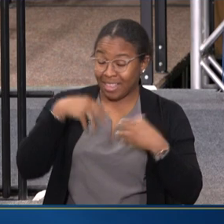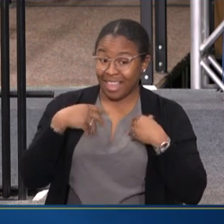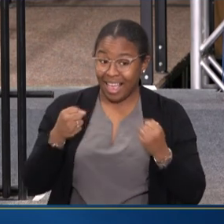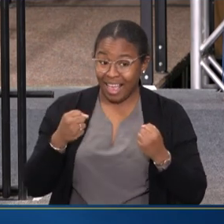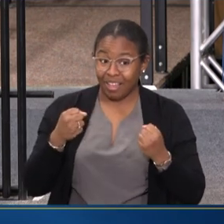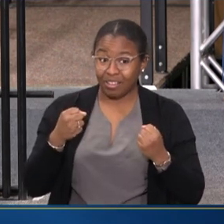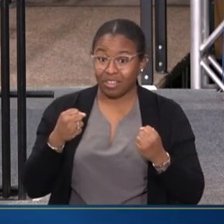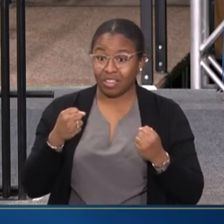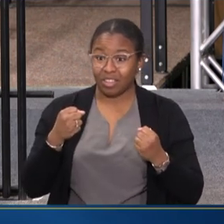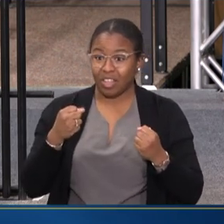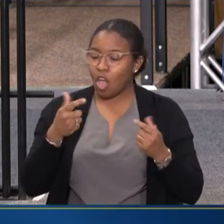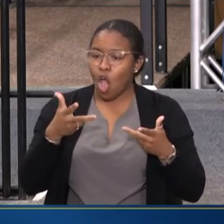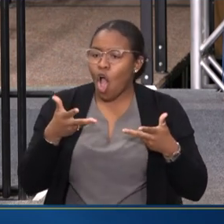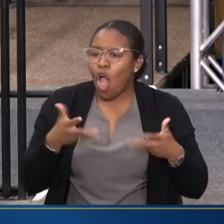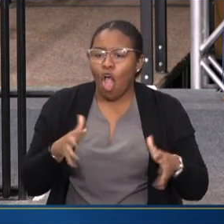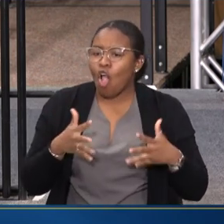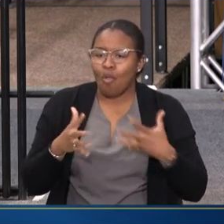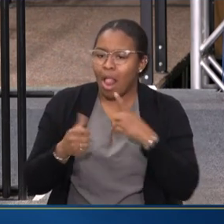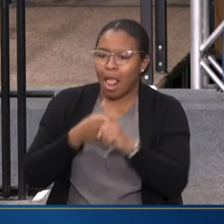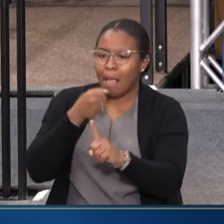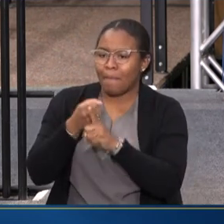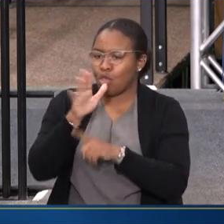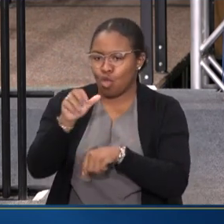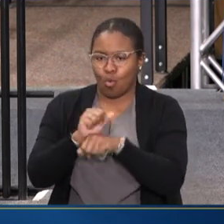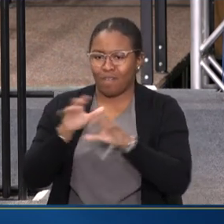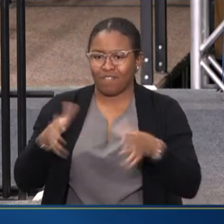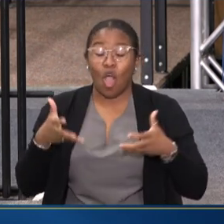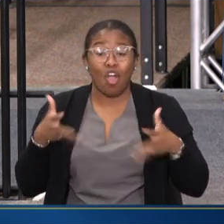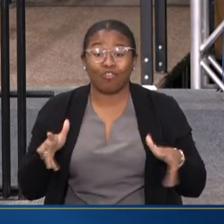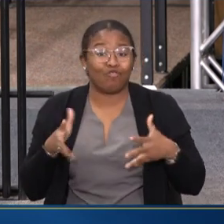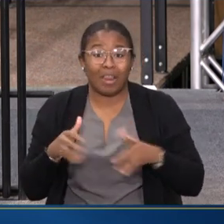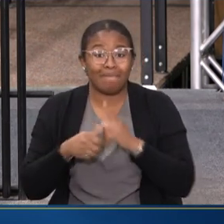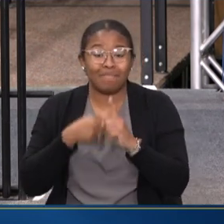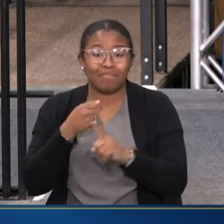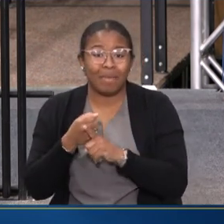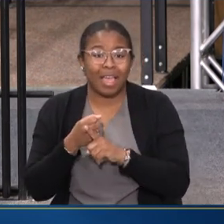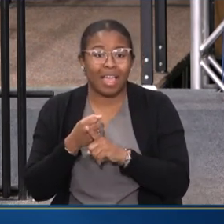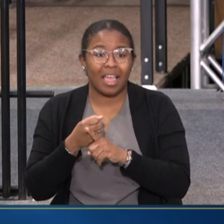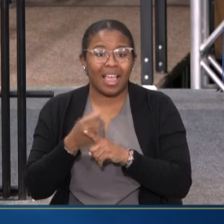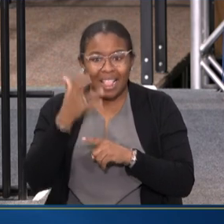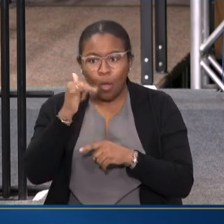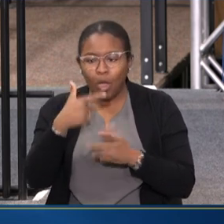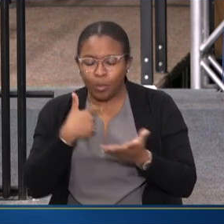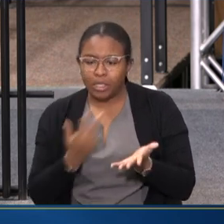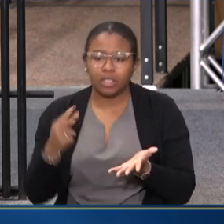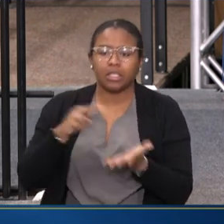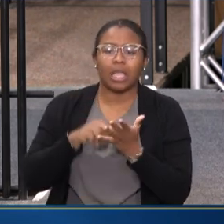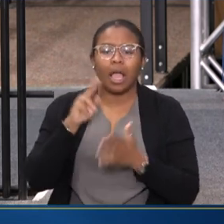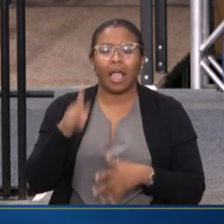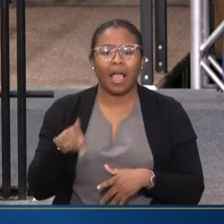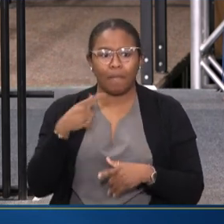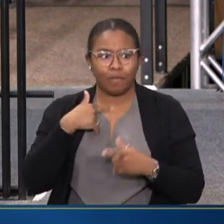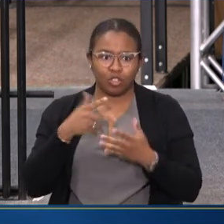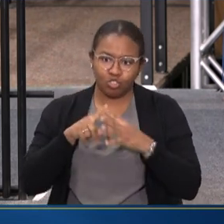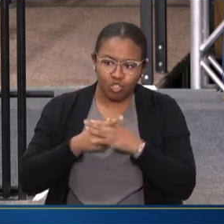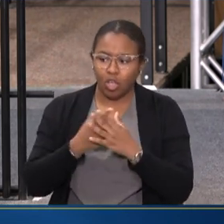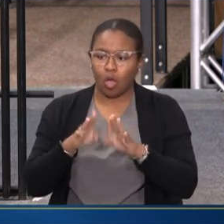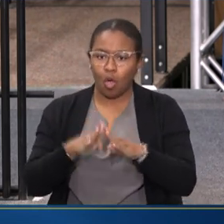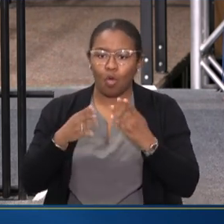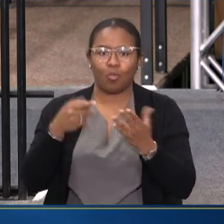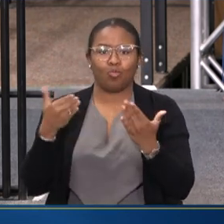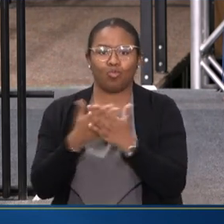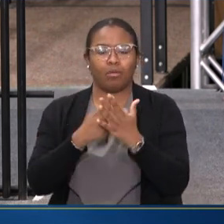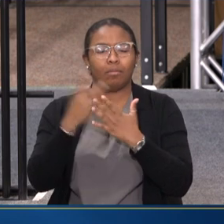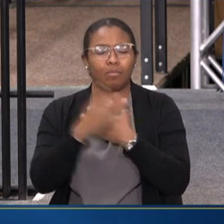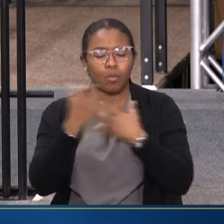ALREADY IMPACTING YOUR WORK FORCE. AND THAT'S ONE OF THE REASONS WHY WE STOOD UP THIS NEW INITIATIVE IS WE WANTED